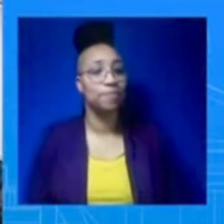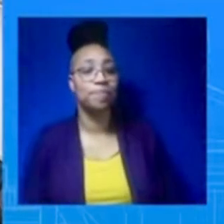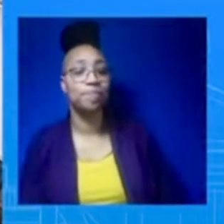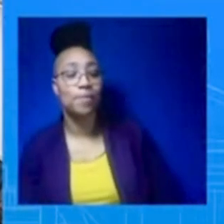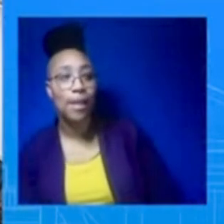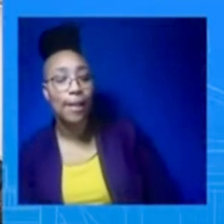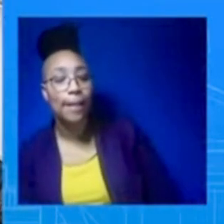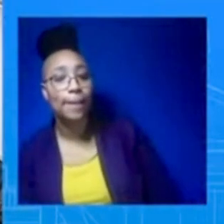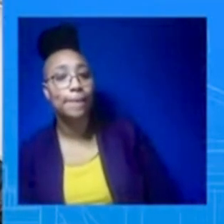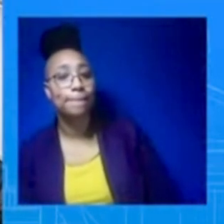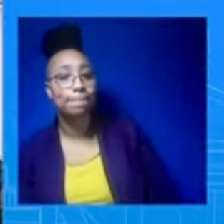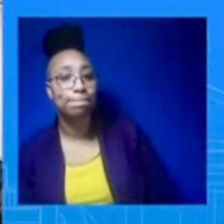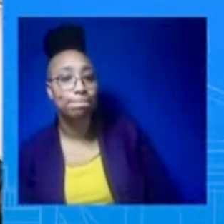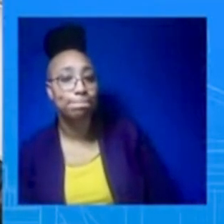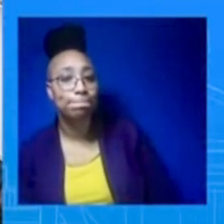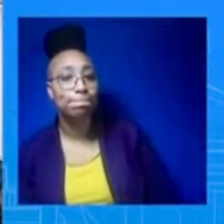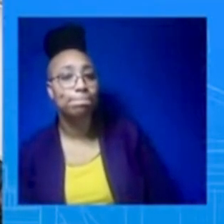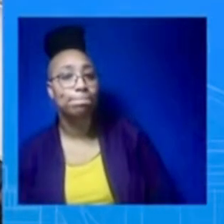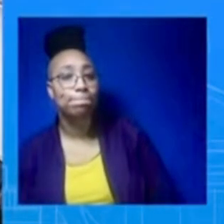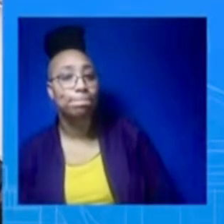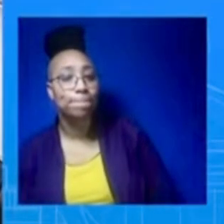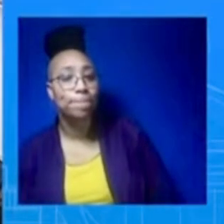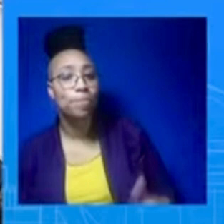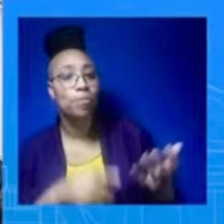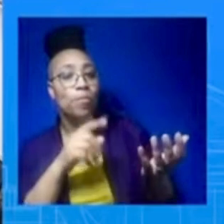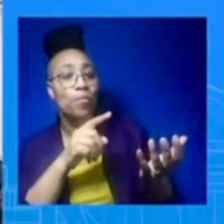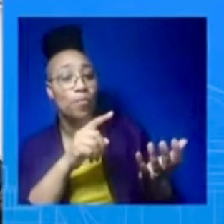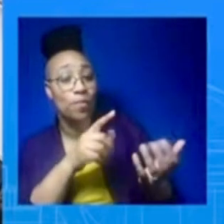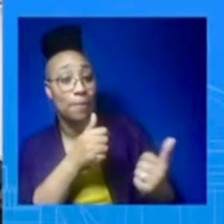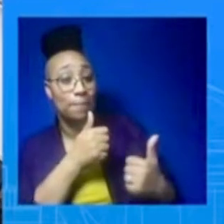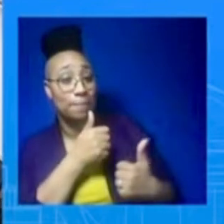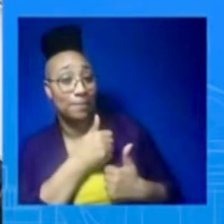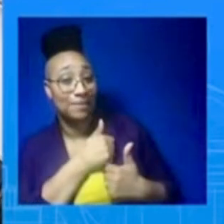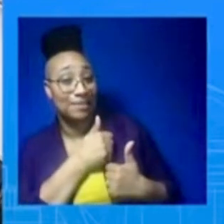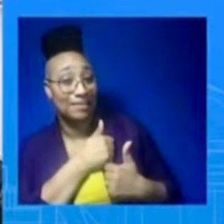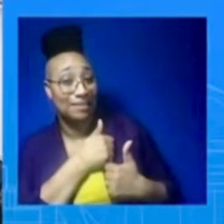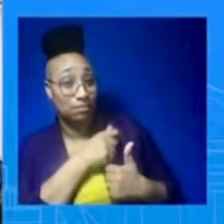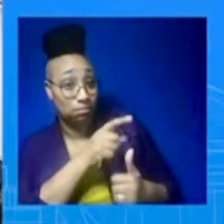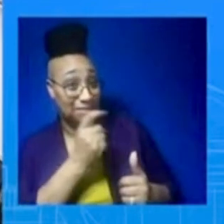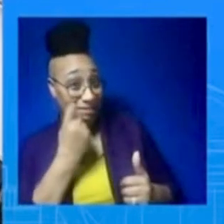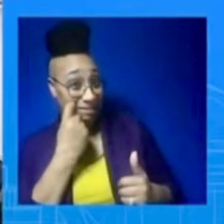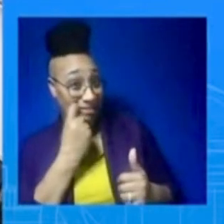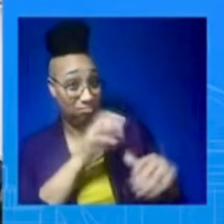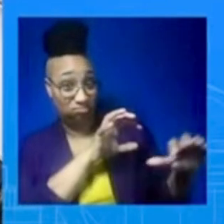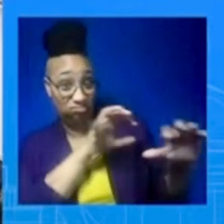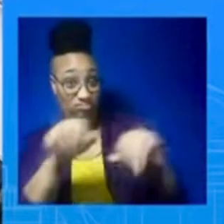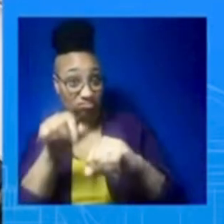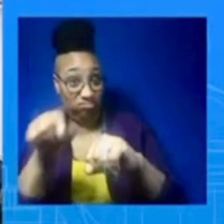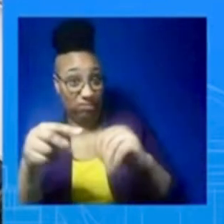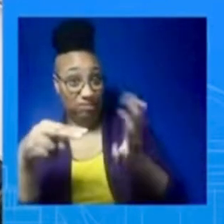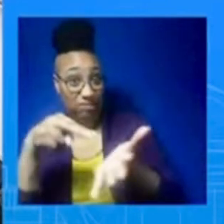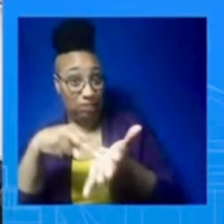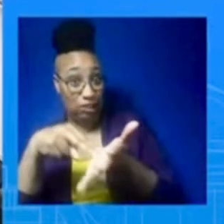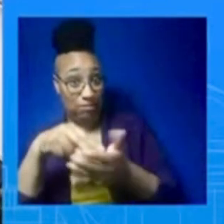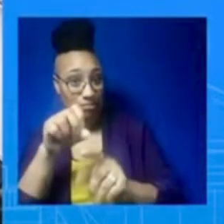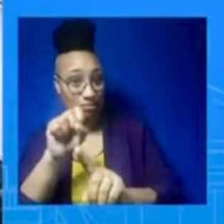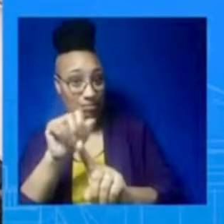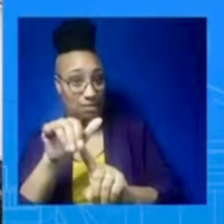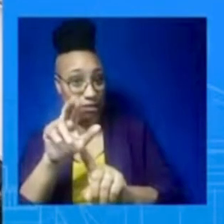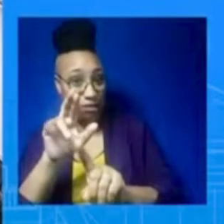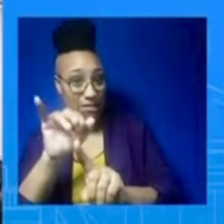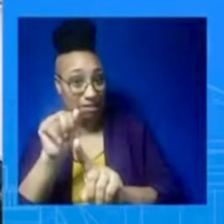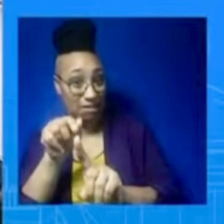just because John Kirby didn't get to it. Has the President been briefed on the circumstances? Has he had any conversations with those who were wounded? Any more detail about his